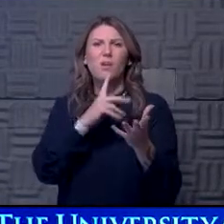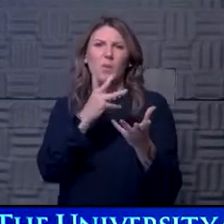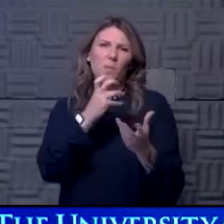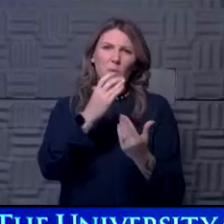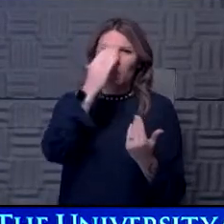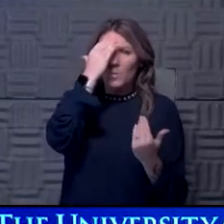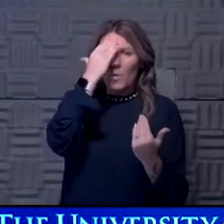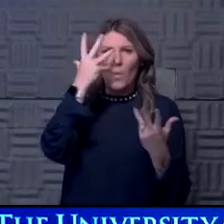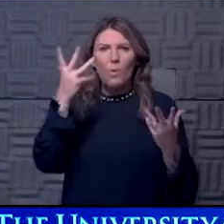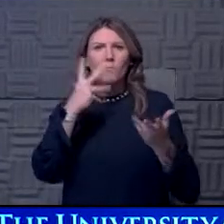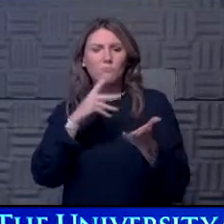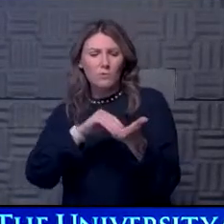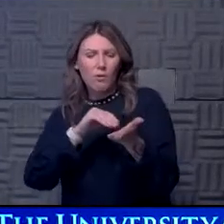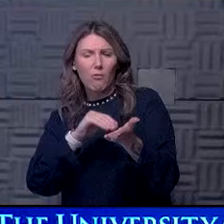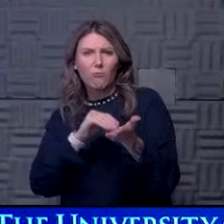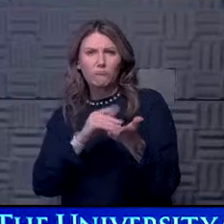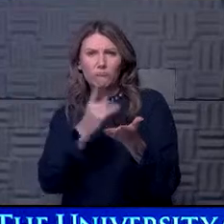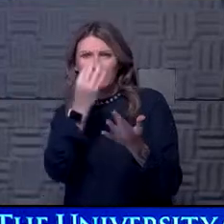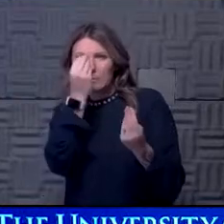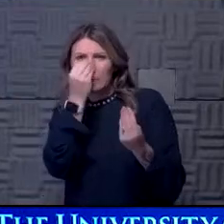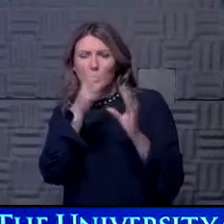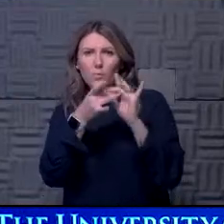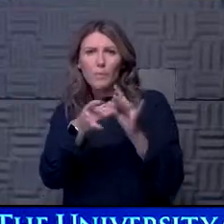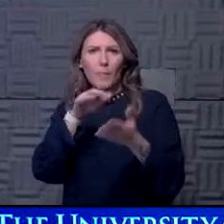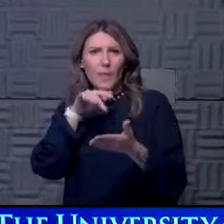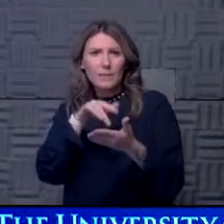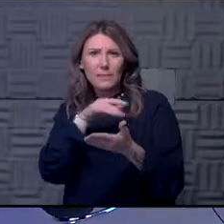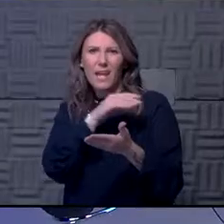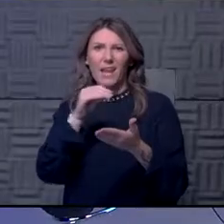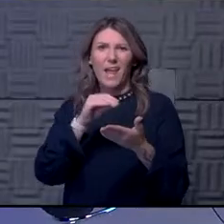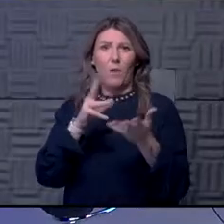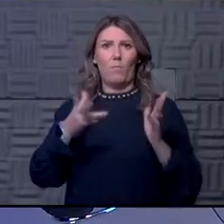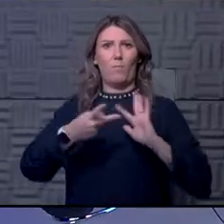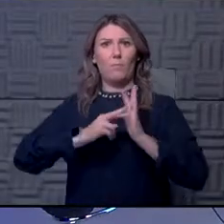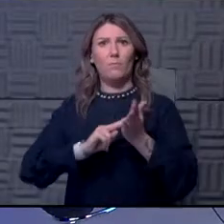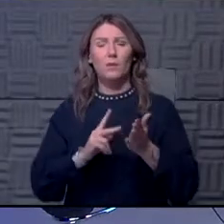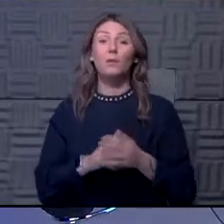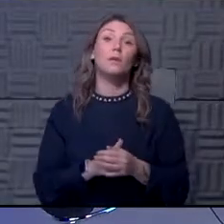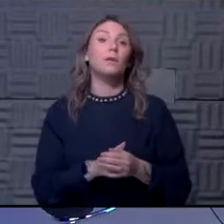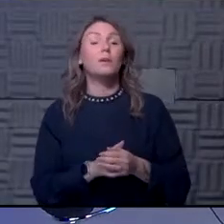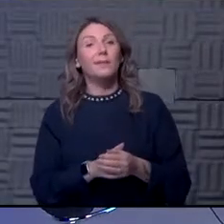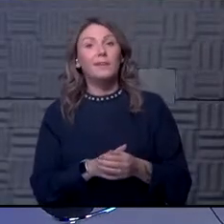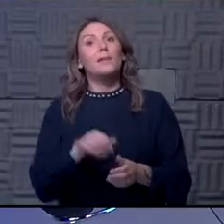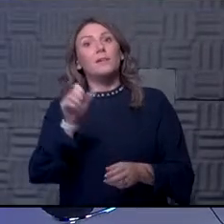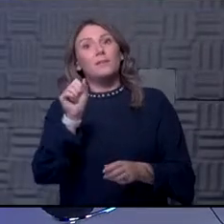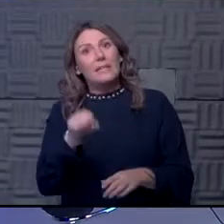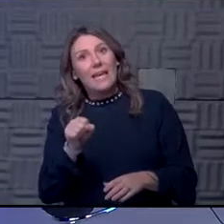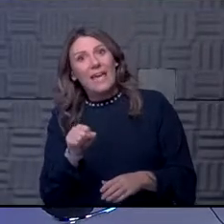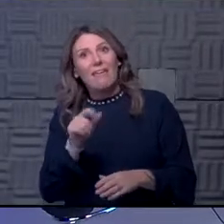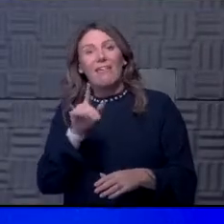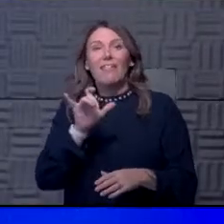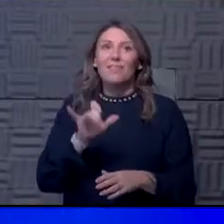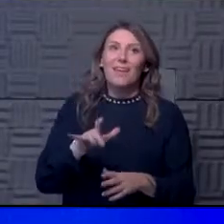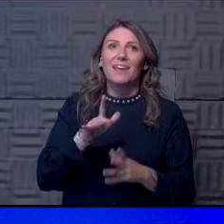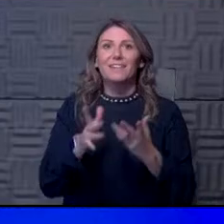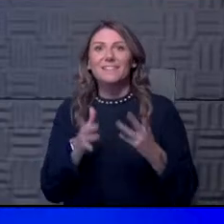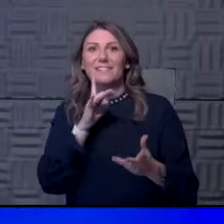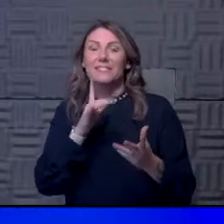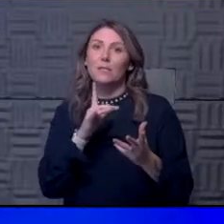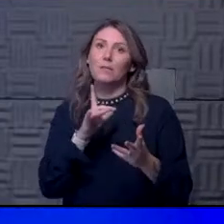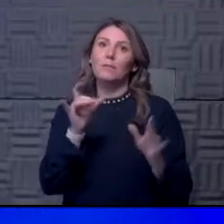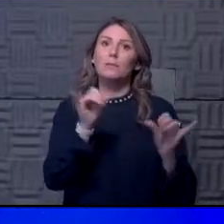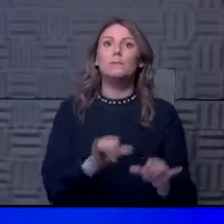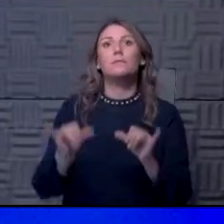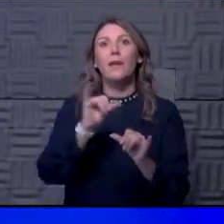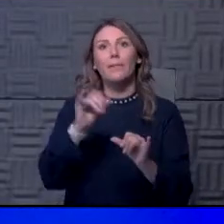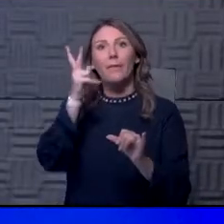about the study and its implications. Dana, I'll start with you. Yeah, it's a perpetual COVID Groundhog Day, which